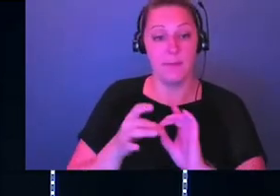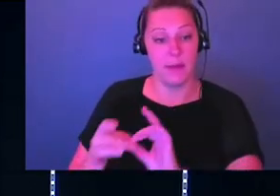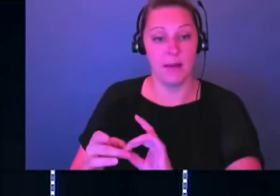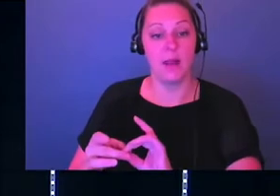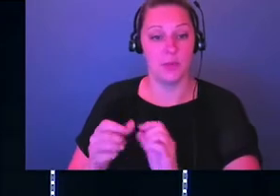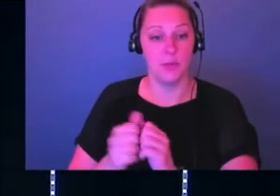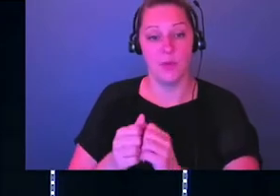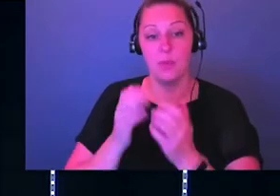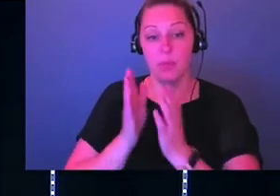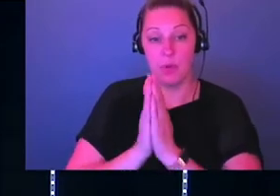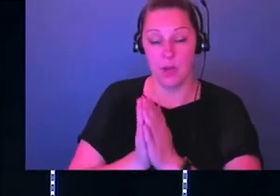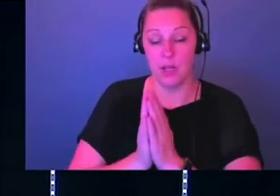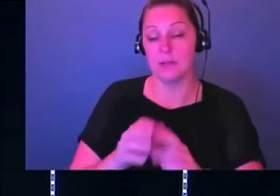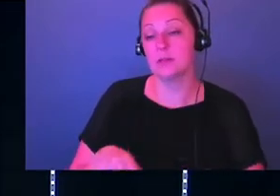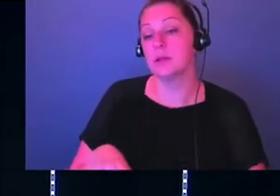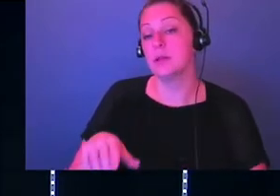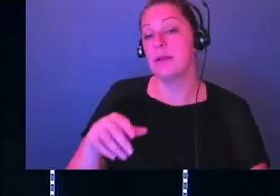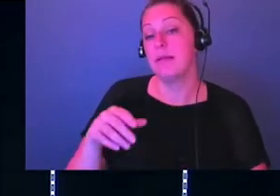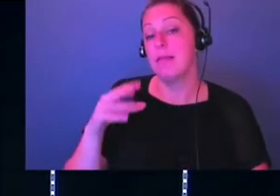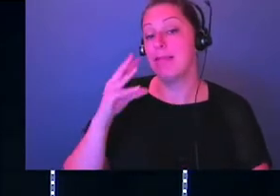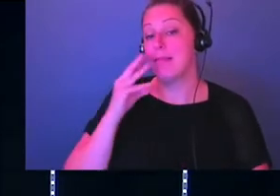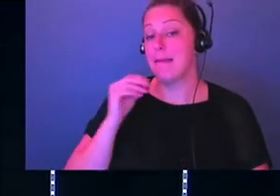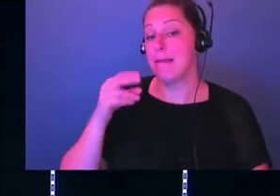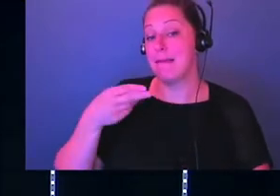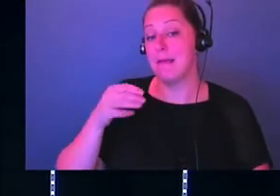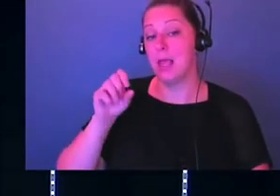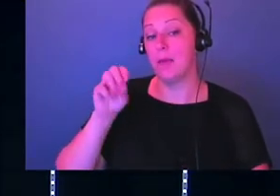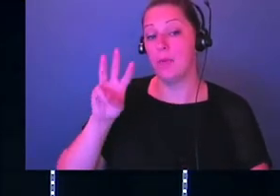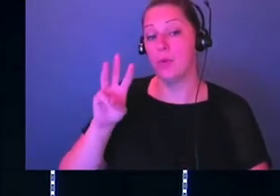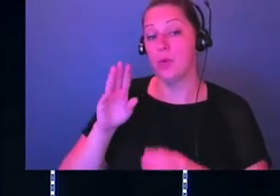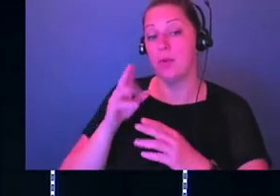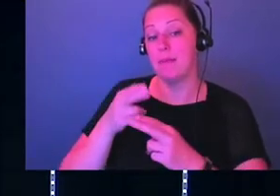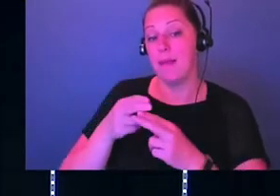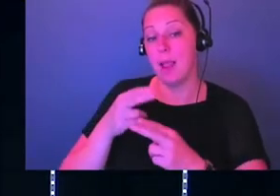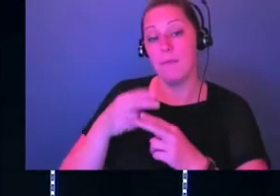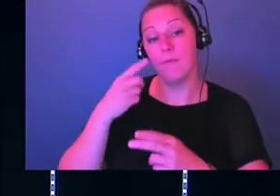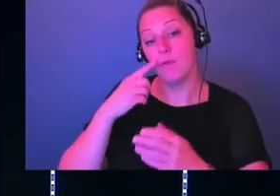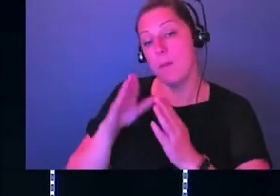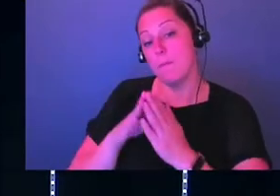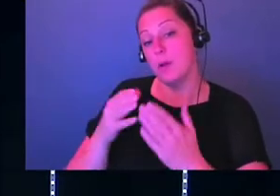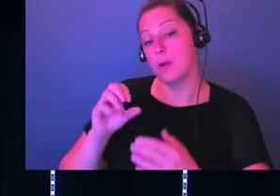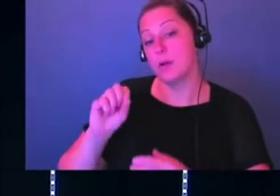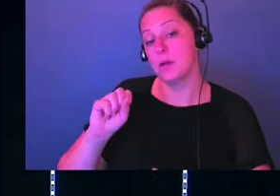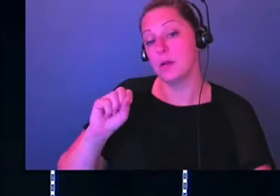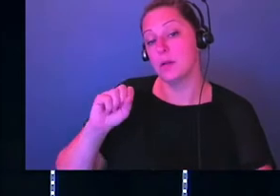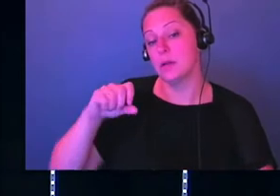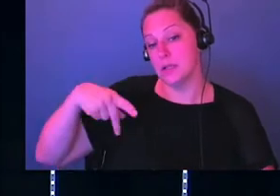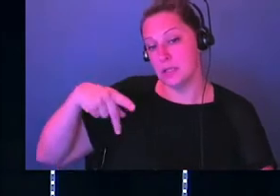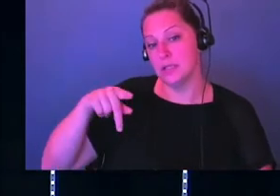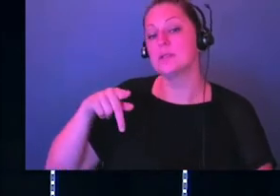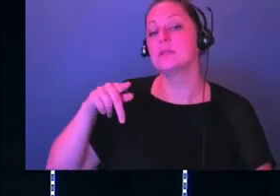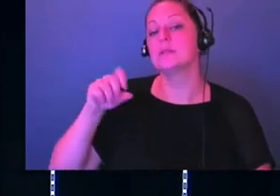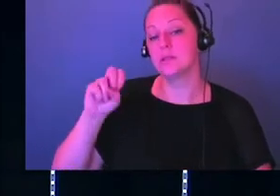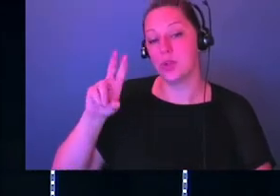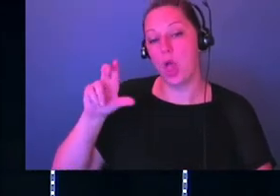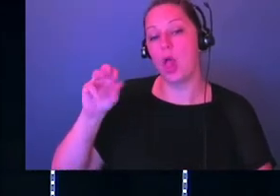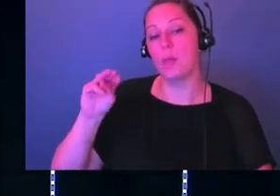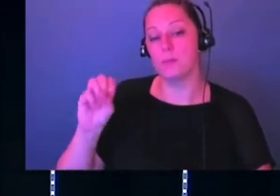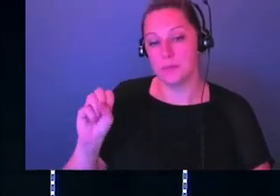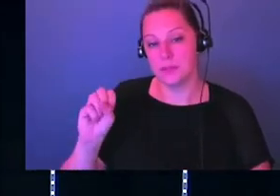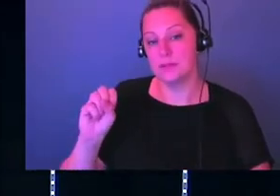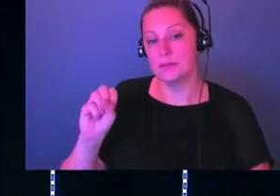fact about this is the Hebrew name for the book of Psalms is the word tehillim, okay? Ends with an M there.